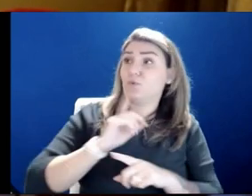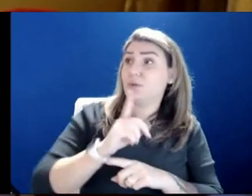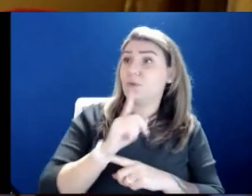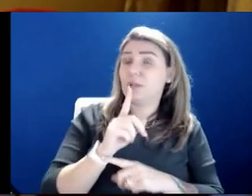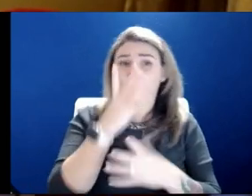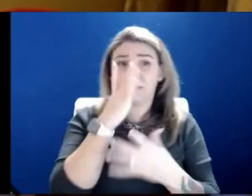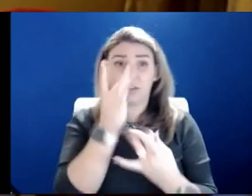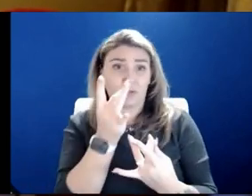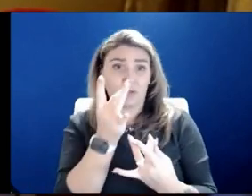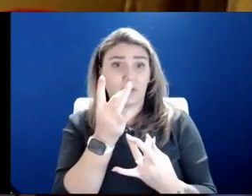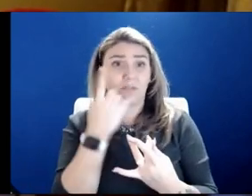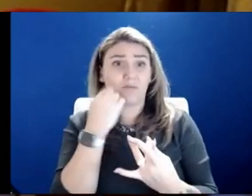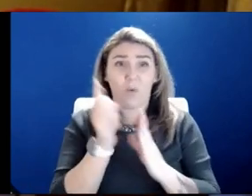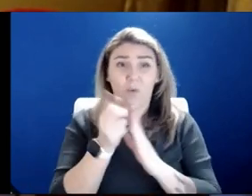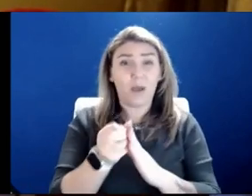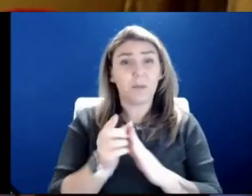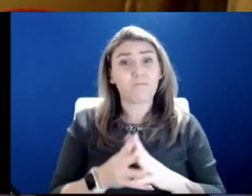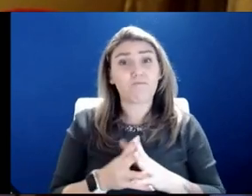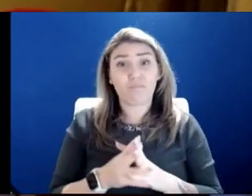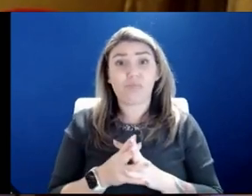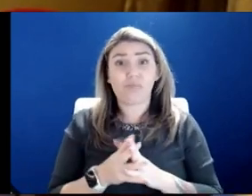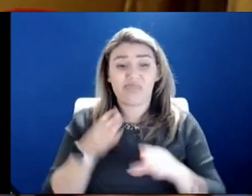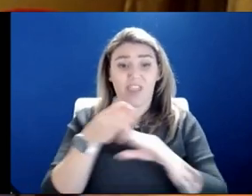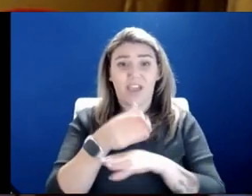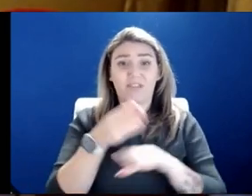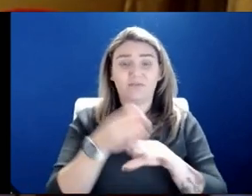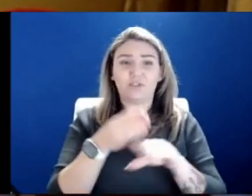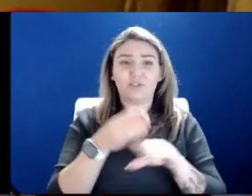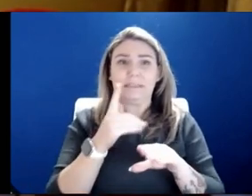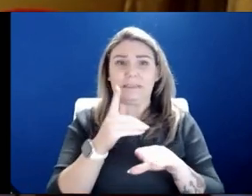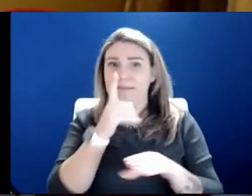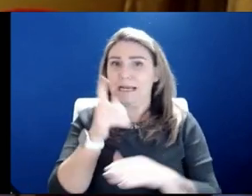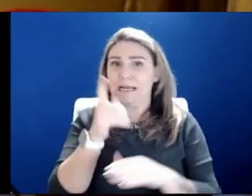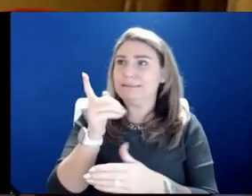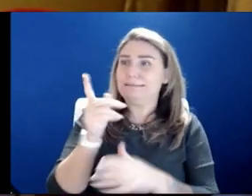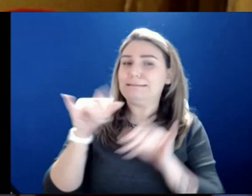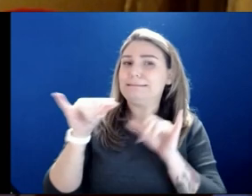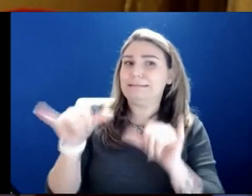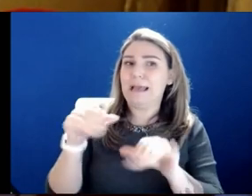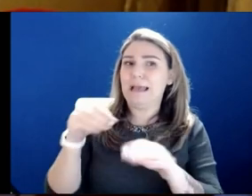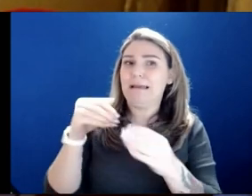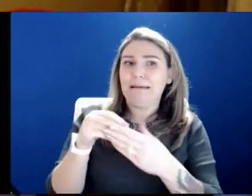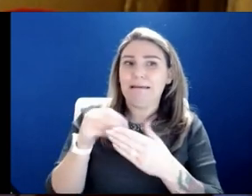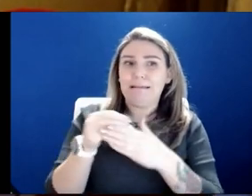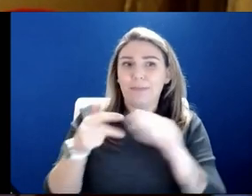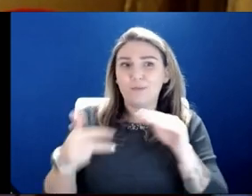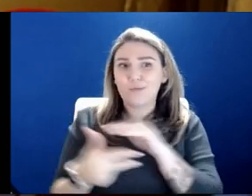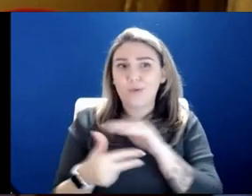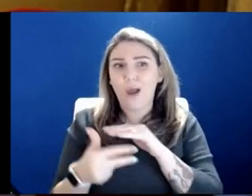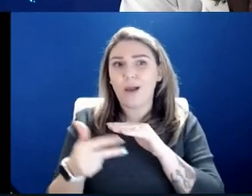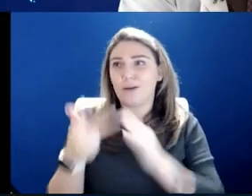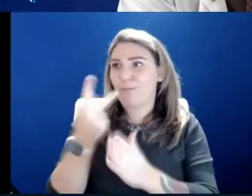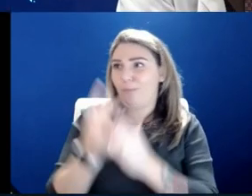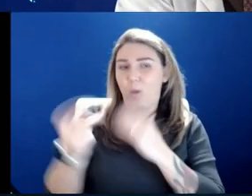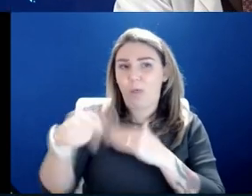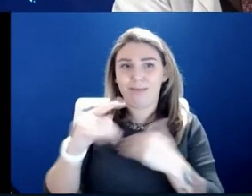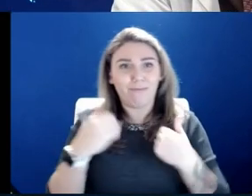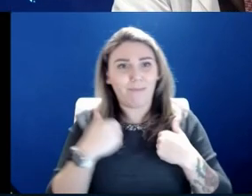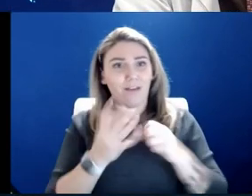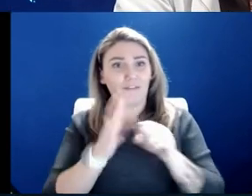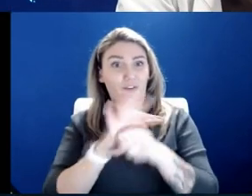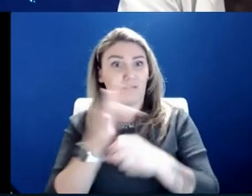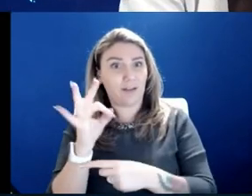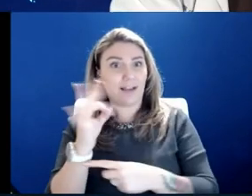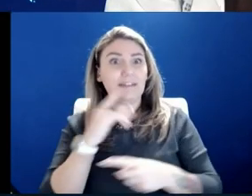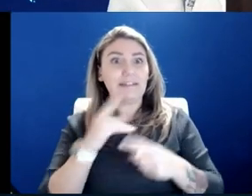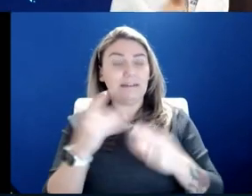slog for a little while after I moved out of the garage and realized that my wife and baby had come down. So they let you out of the garage. Well,